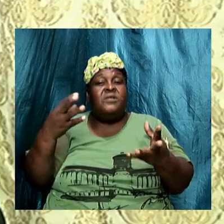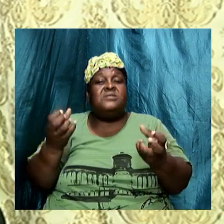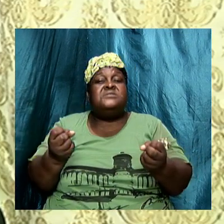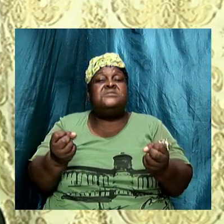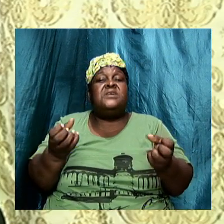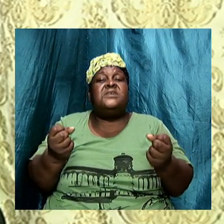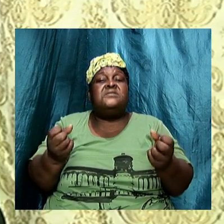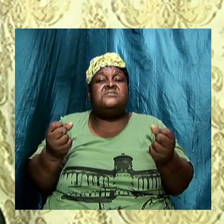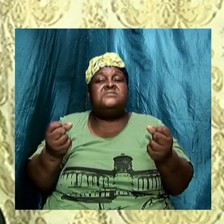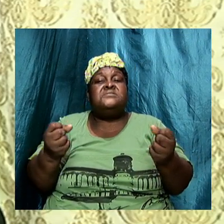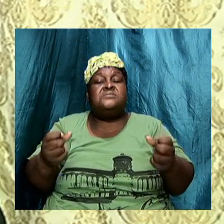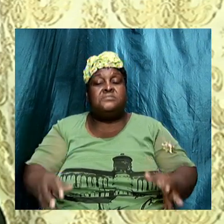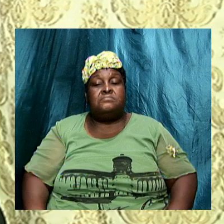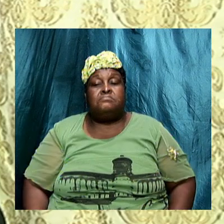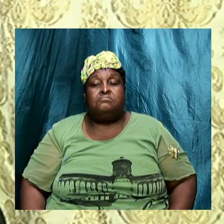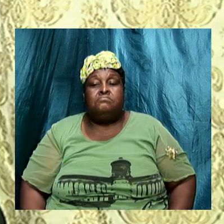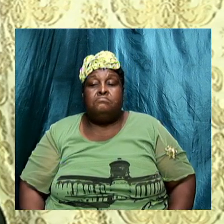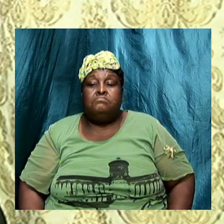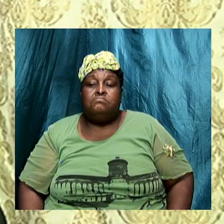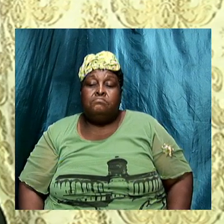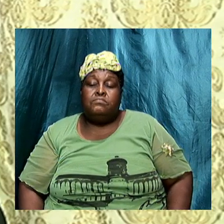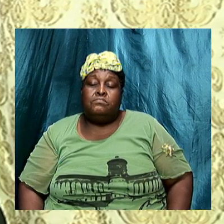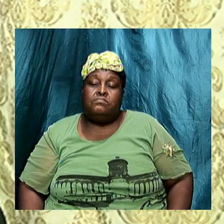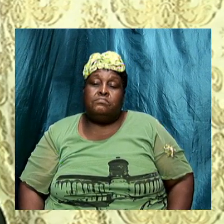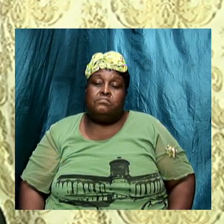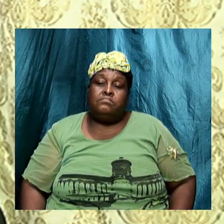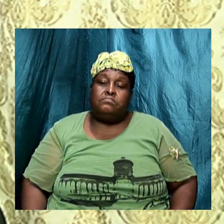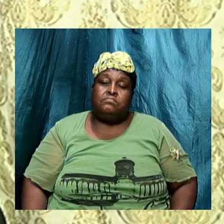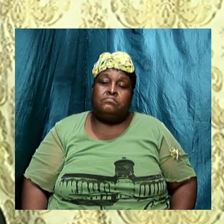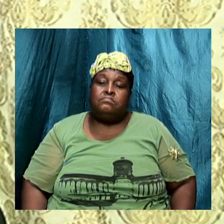2 verses 8 and 9